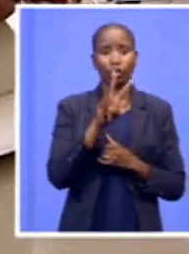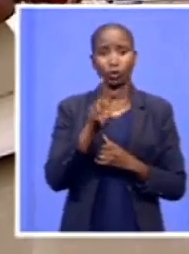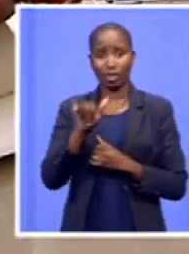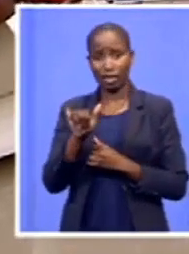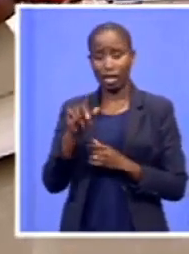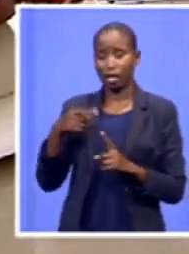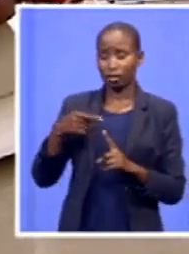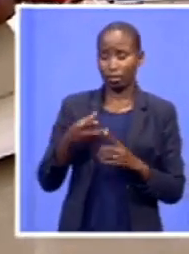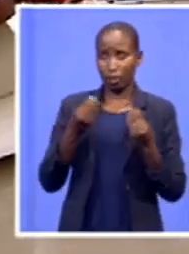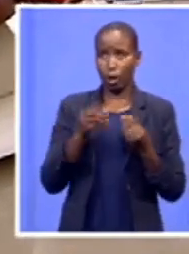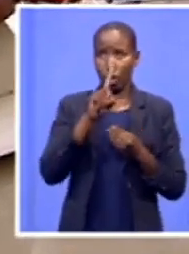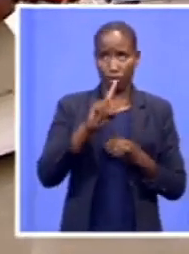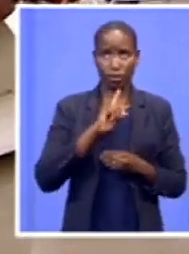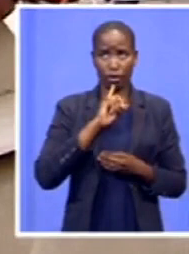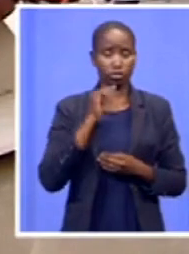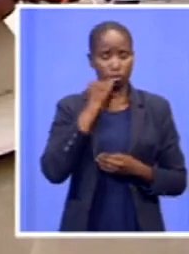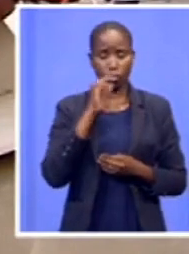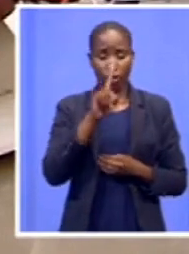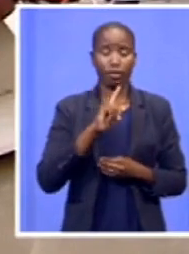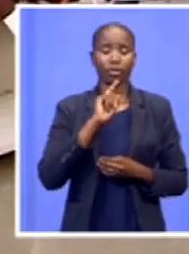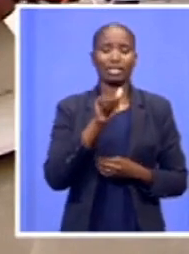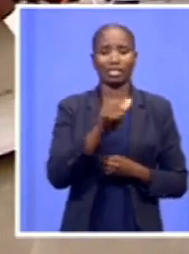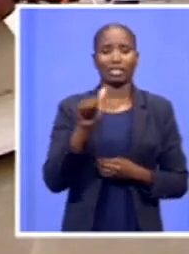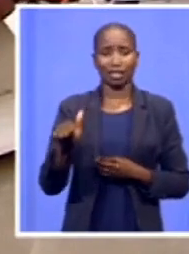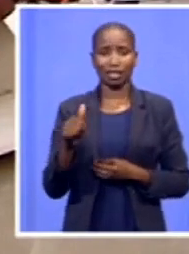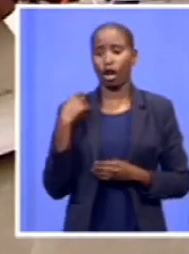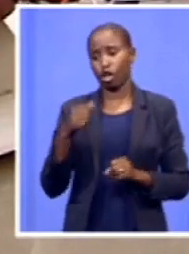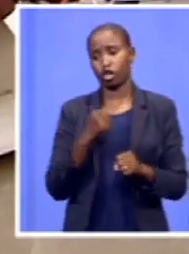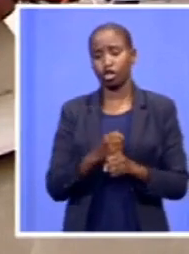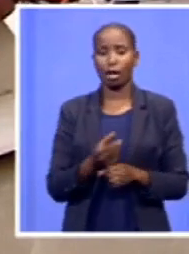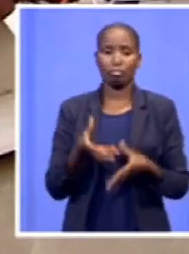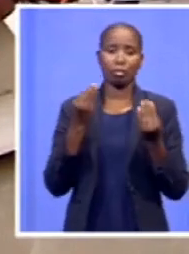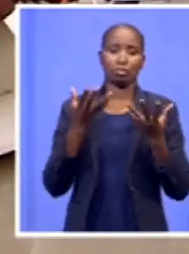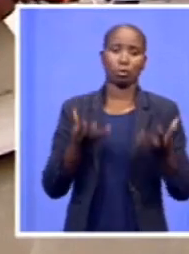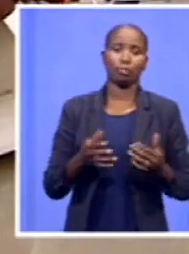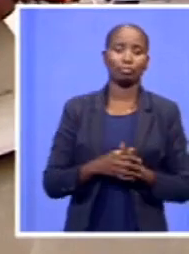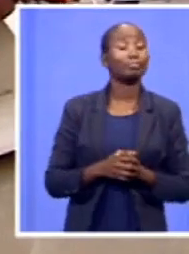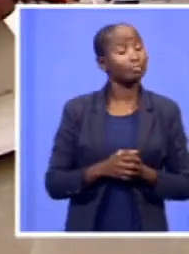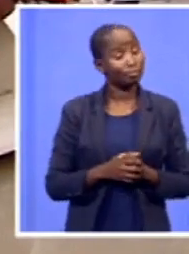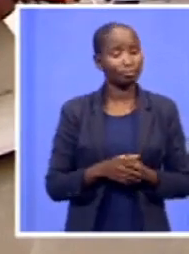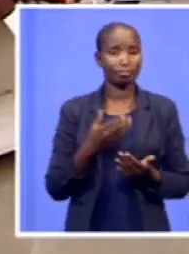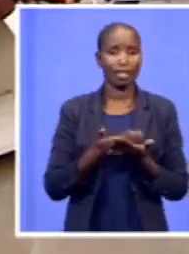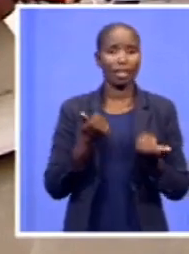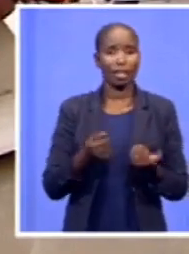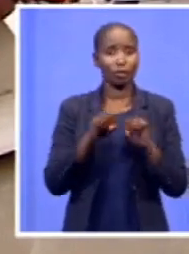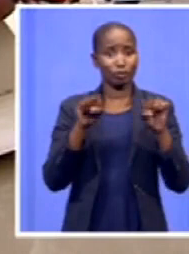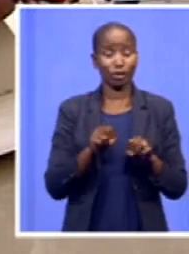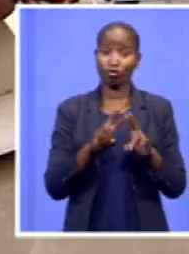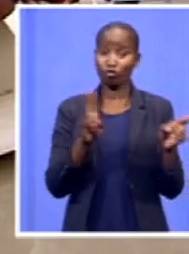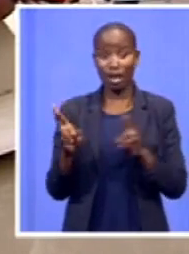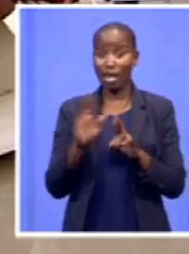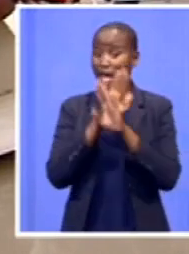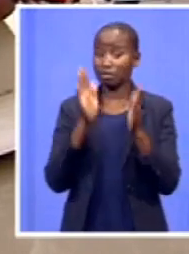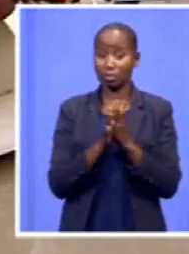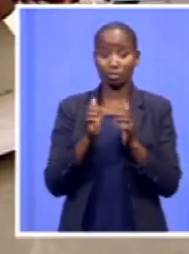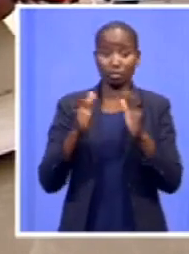pardon, and 66 in last year's local government elections. With that said, the stage is ready, it's all systems go for today's launch. And of